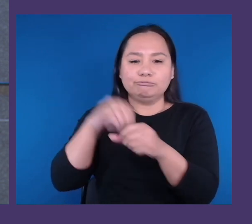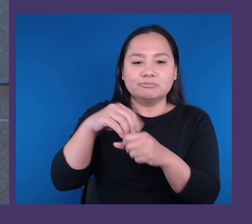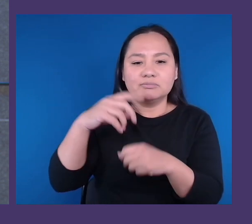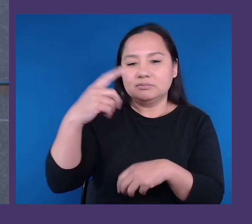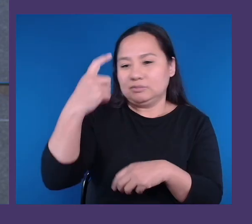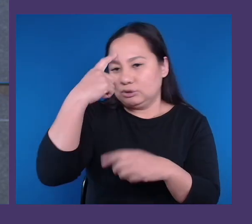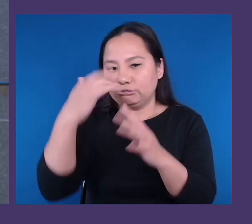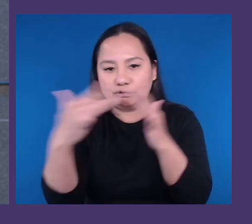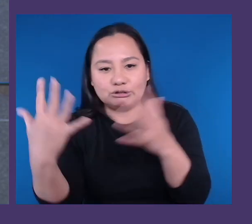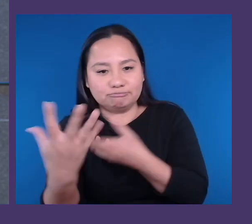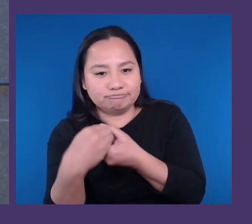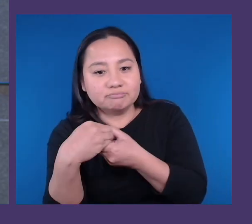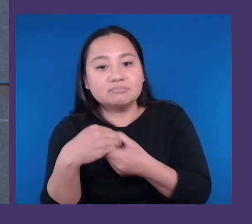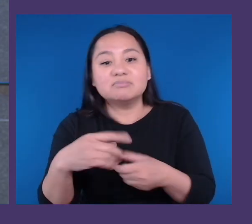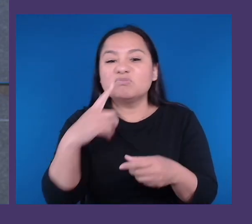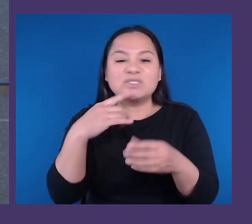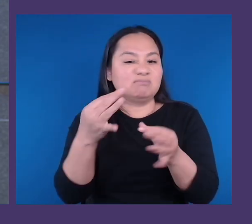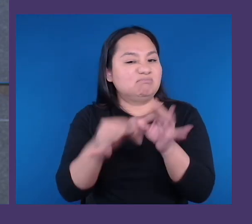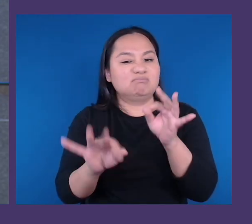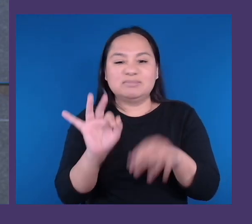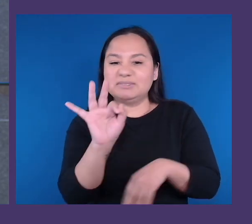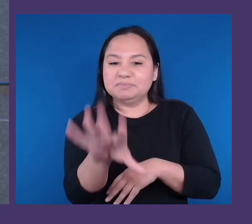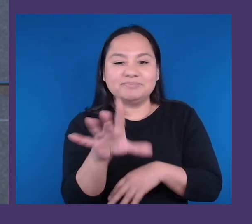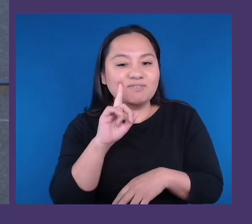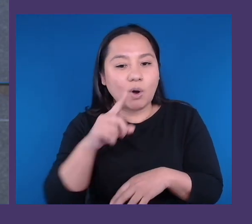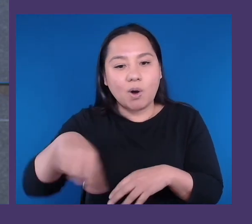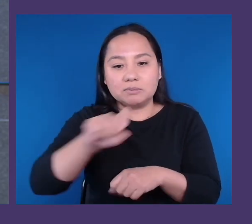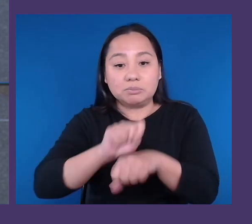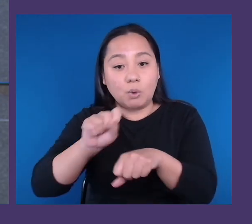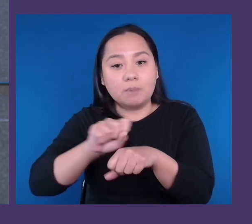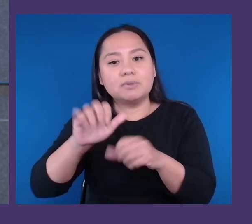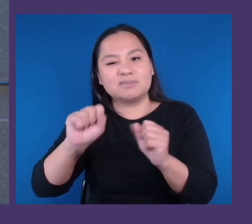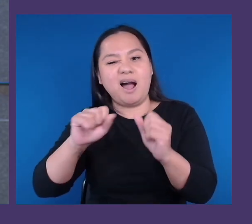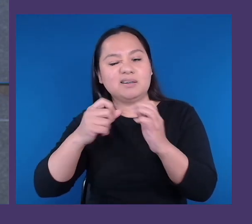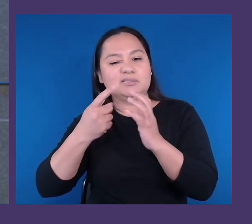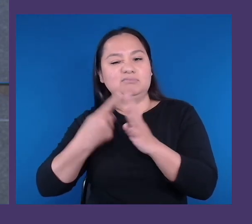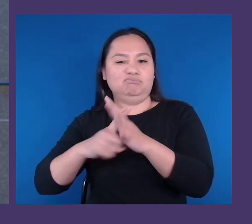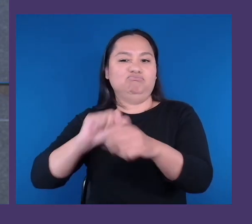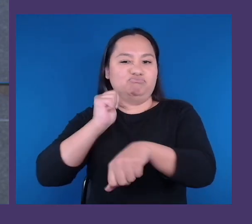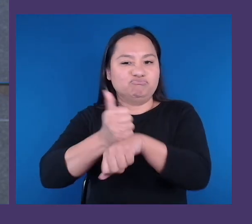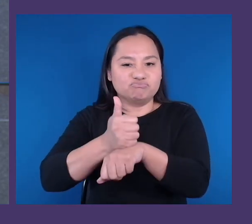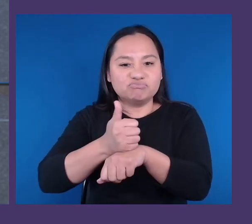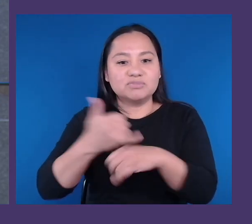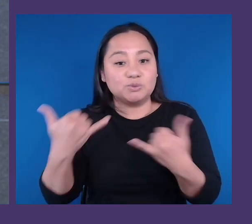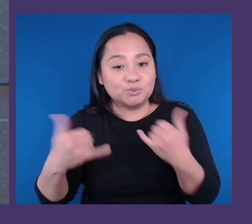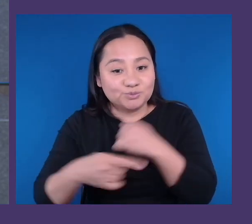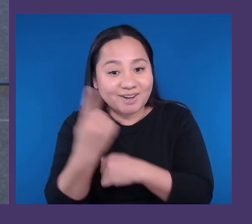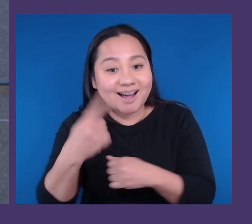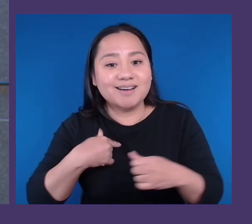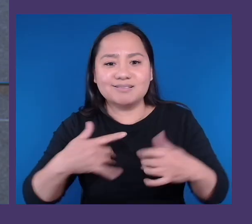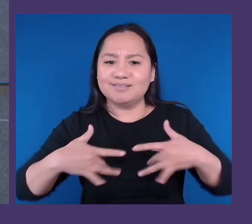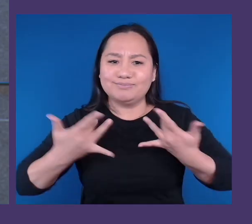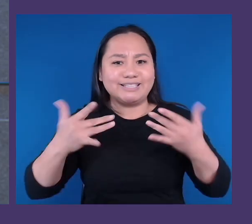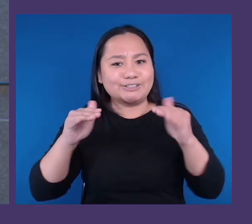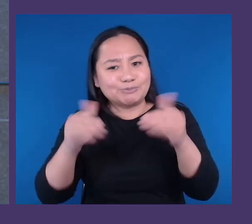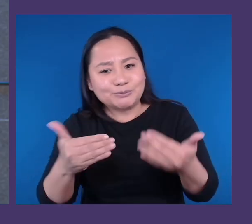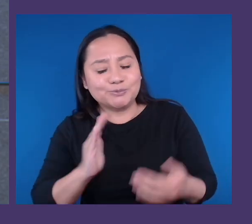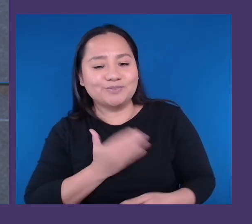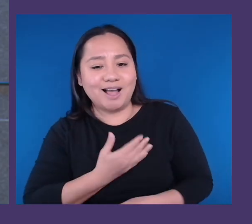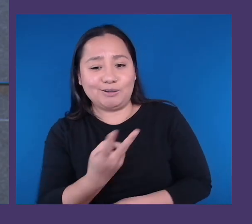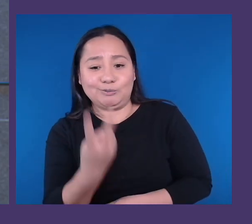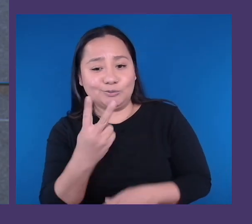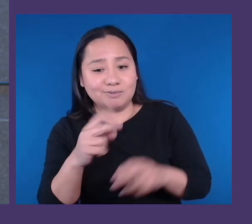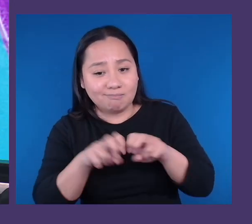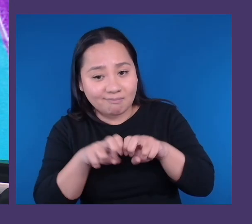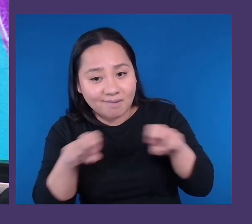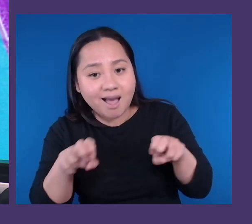I'm thrilled to introduce our two panelists who will be sharing their experiences and their expertise with us today. Please join